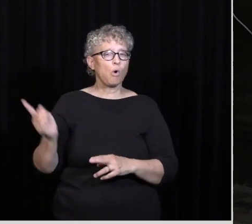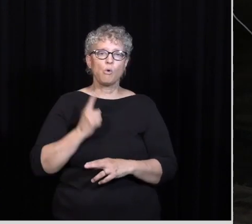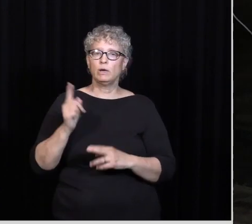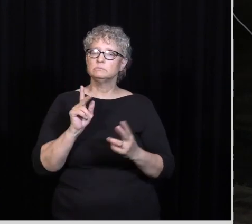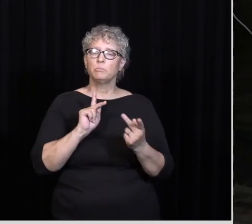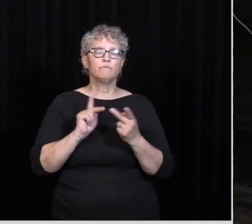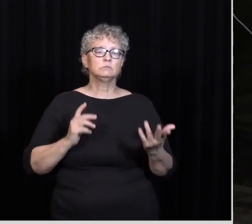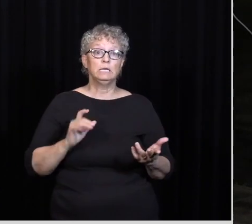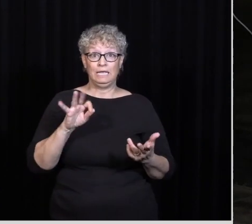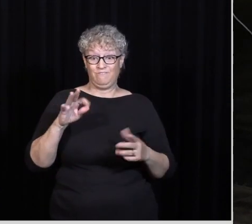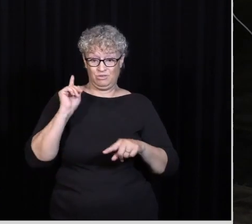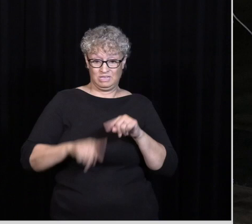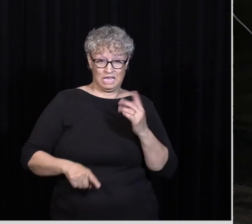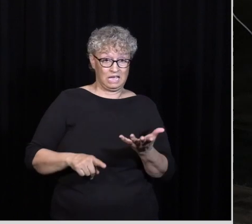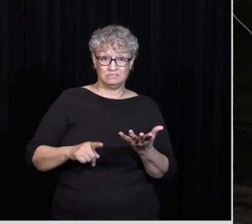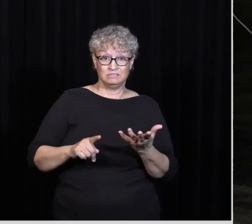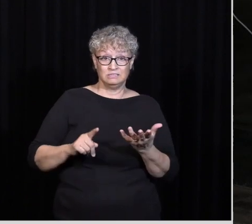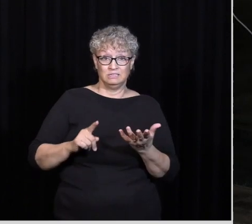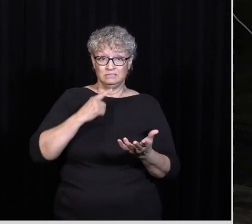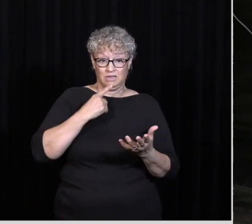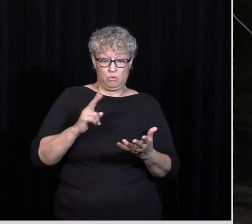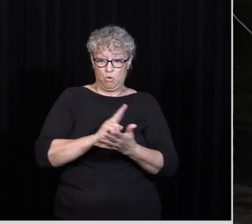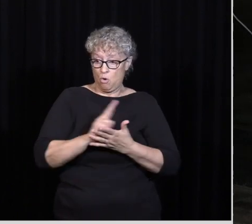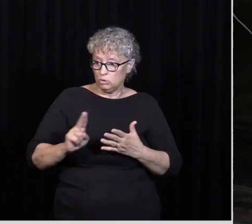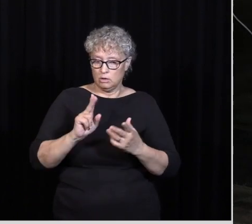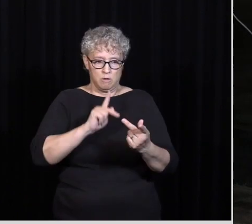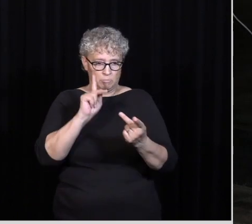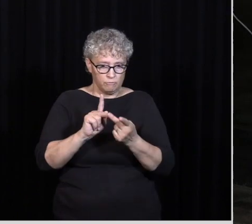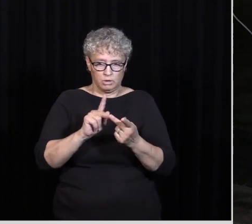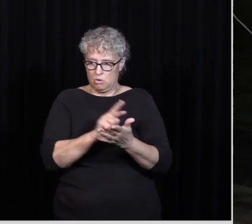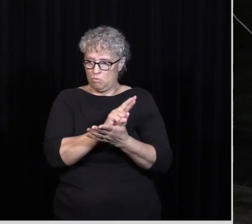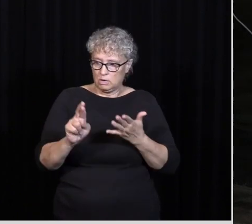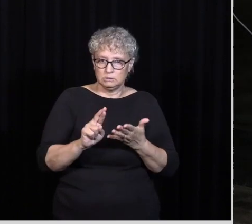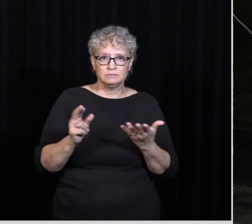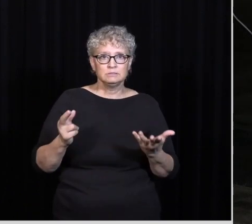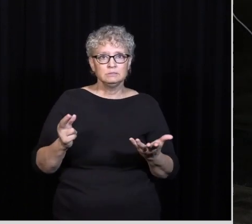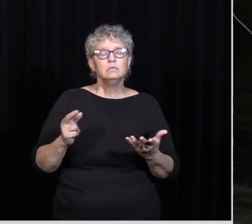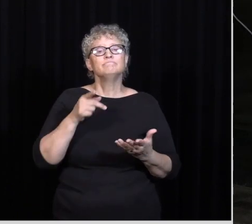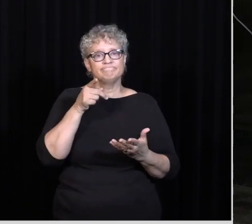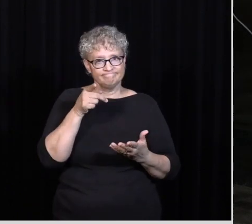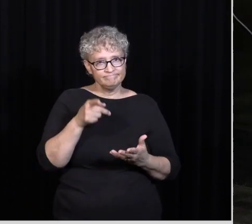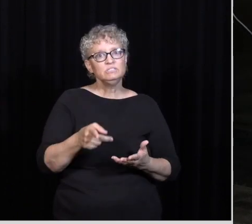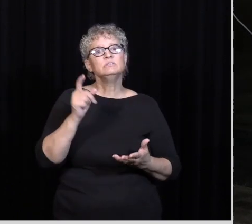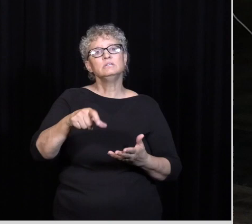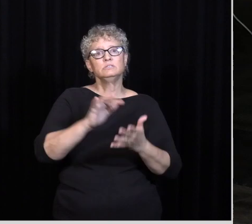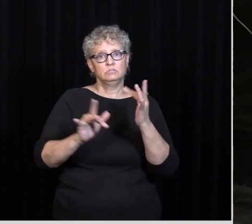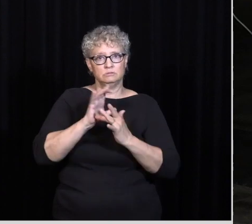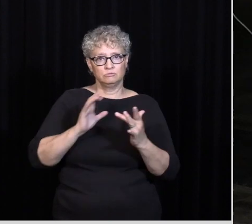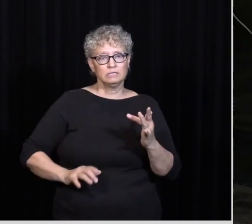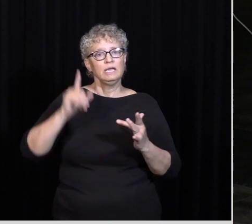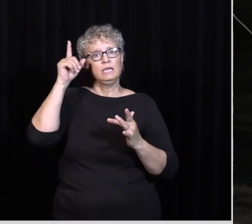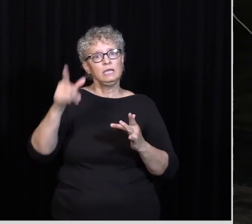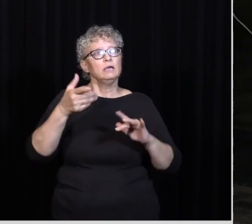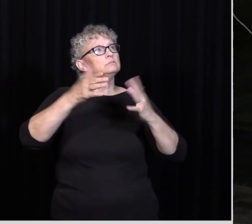If You Can't Stand Up That Holy Righteous Perfect Standard Then You Need Jesus Christ Who Died On The Cross In Your Place